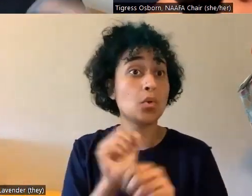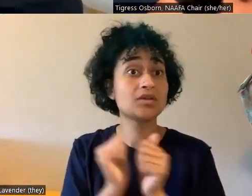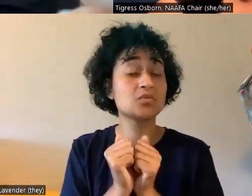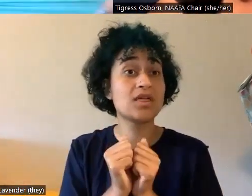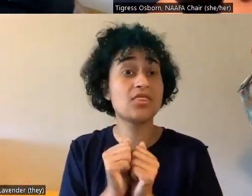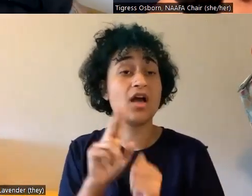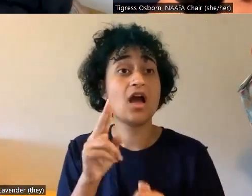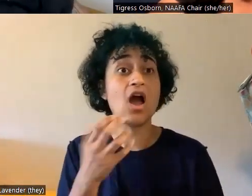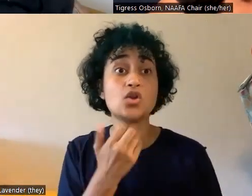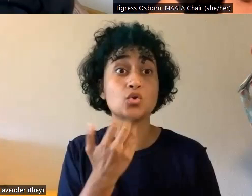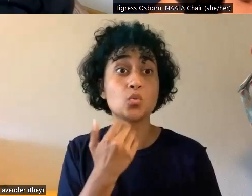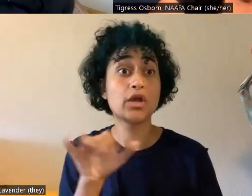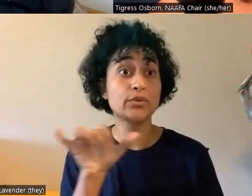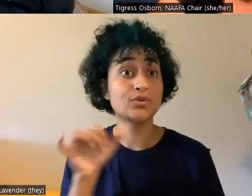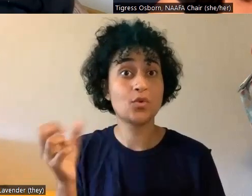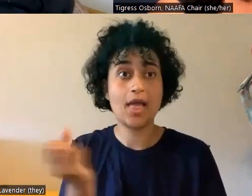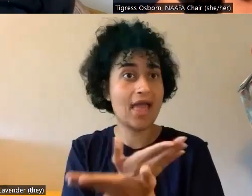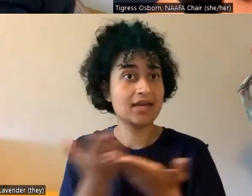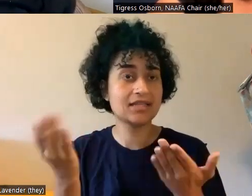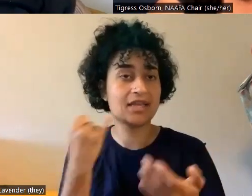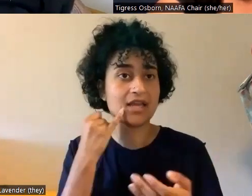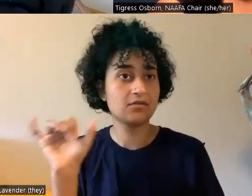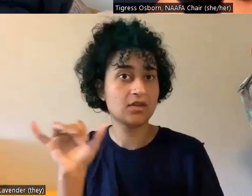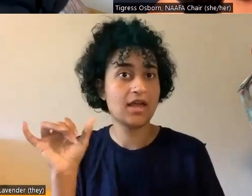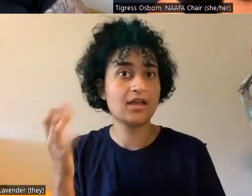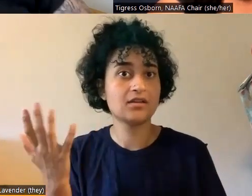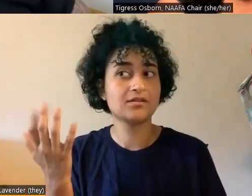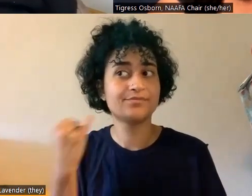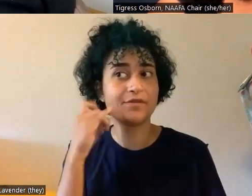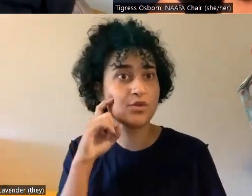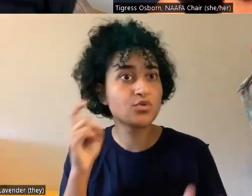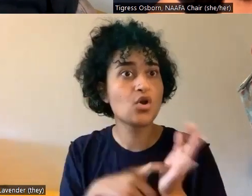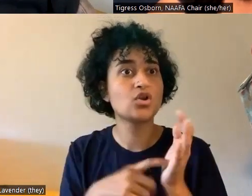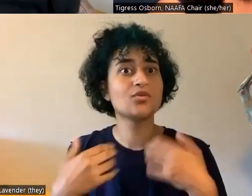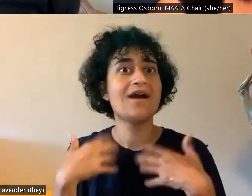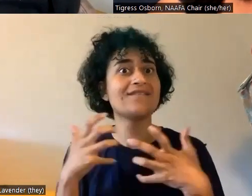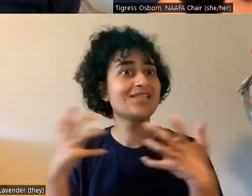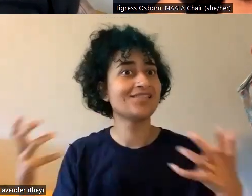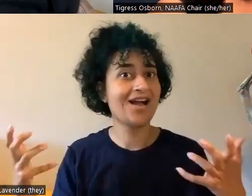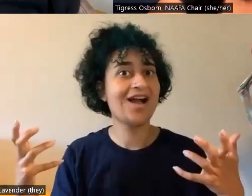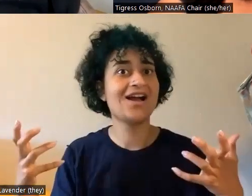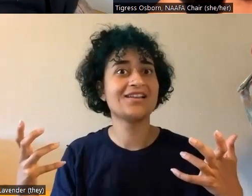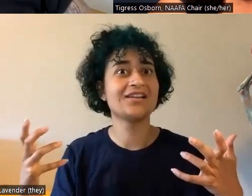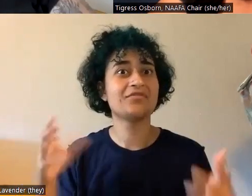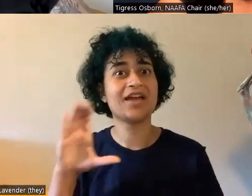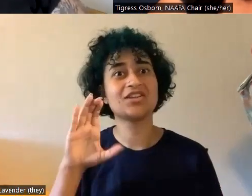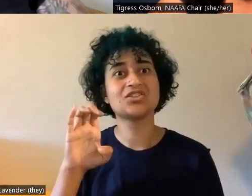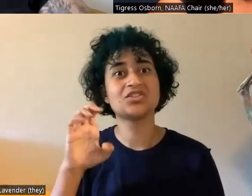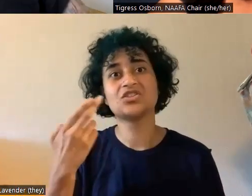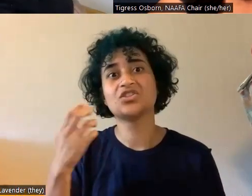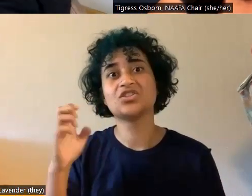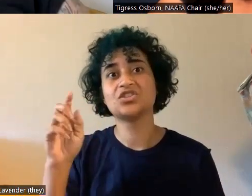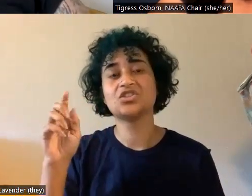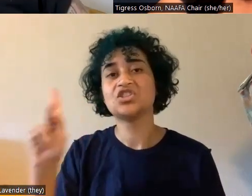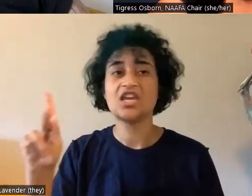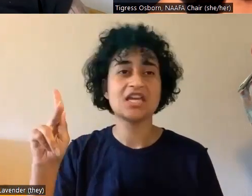It's anything where you're like, you, if you notice, you just have a lot of cheeky room and, and you